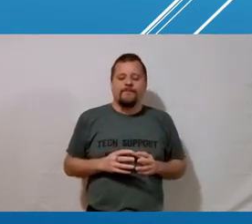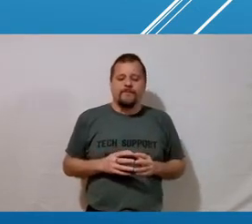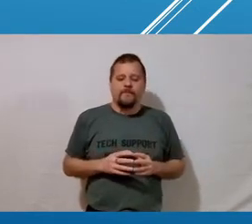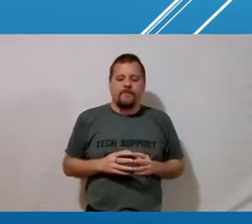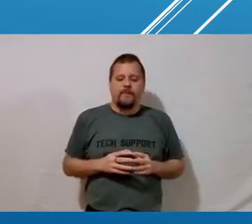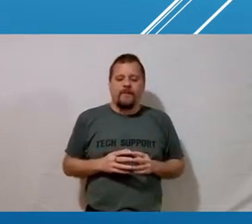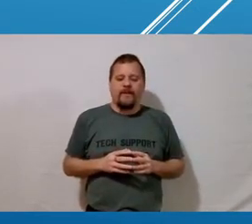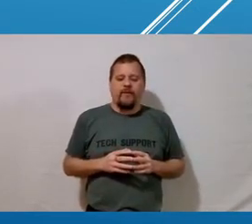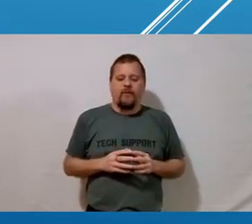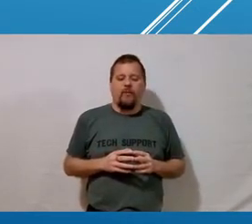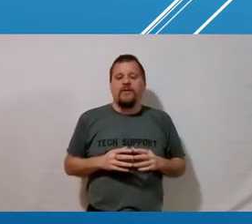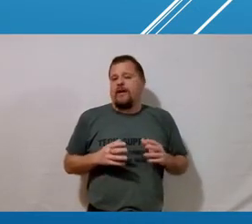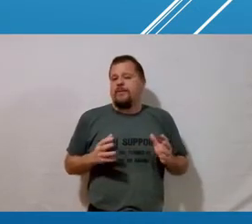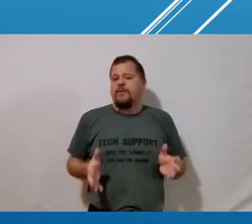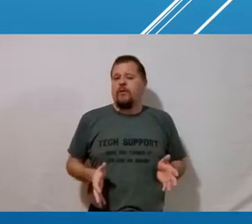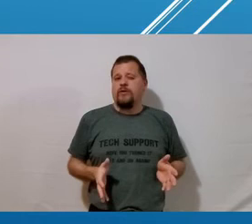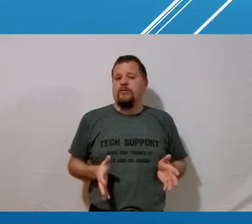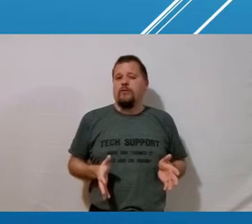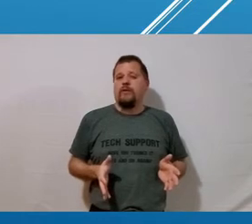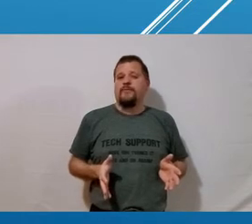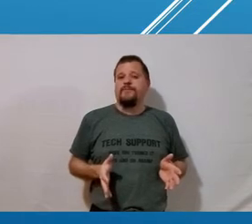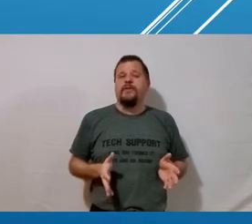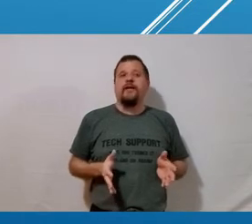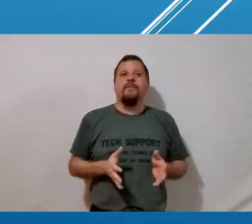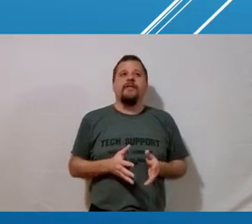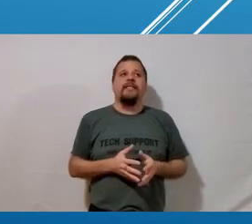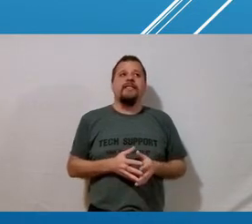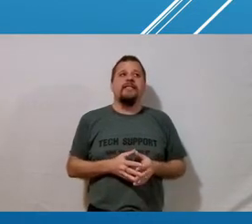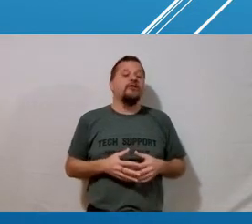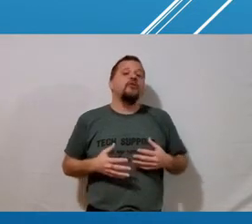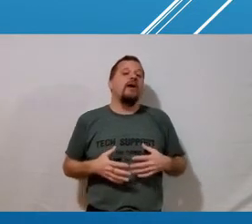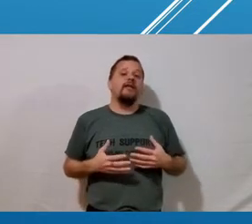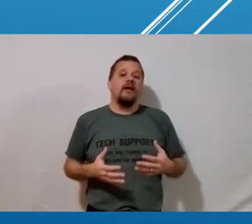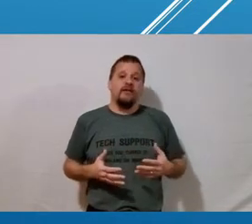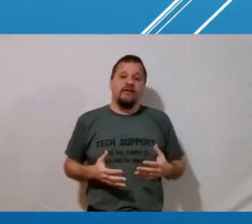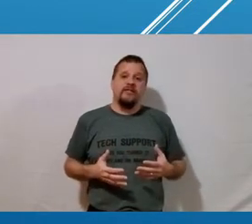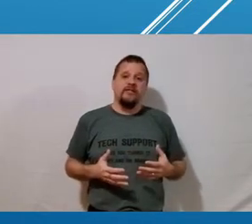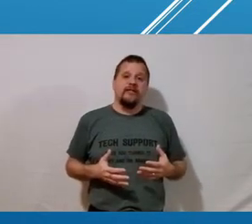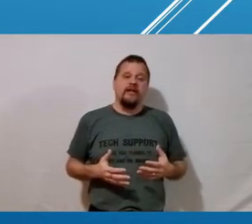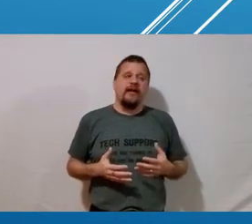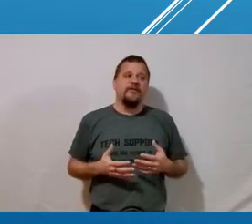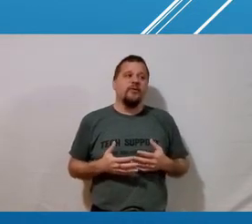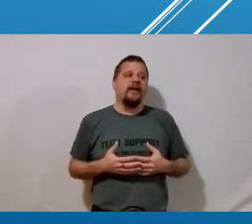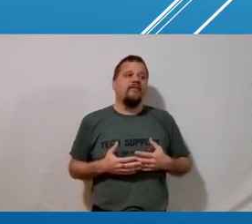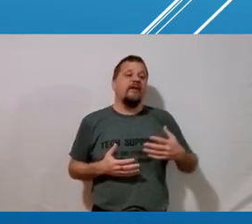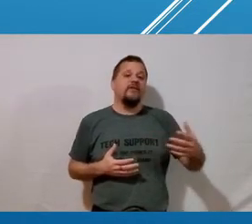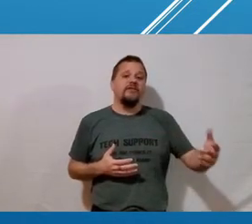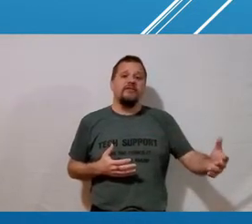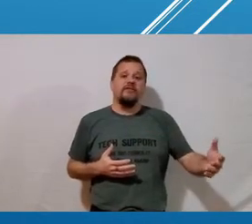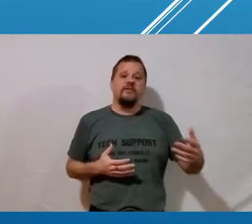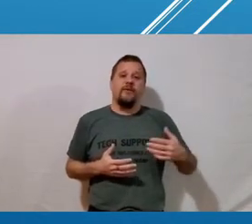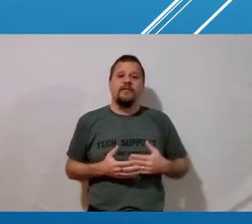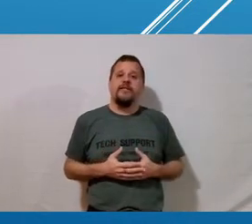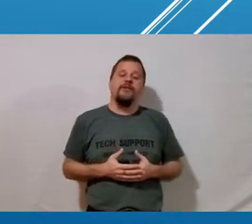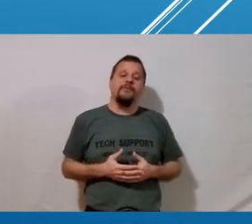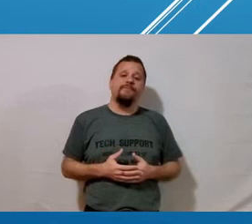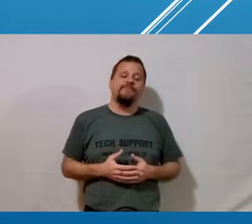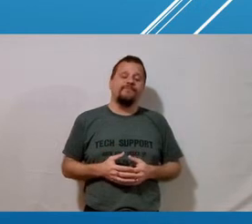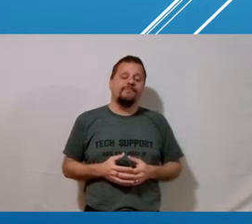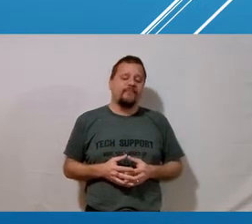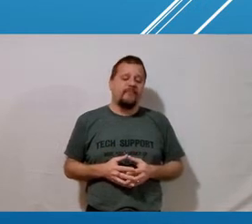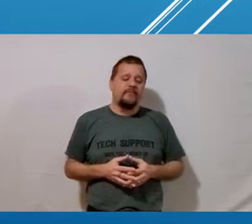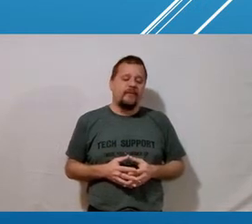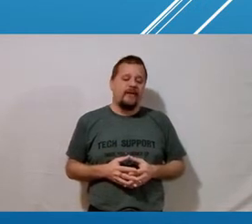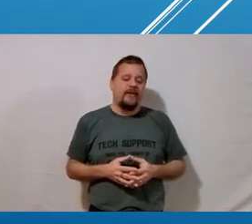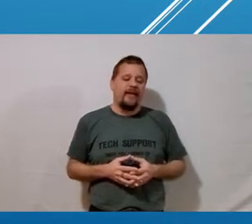because we talk about the golden rule we talk about the idea to do unto others as you would have others do unto